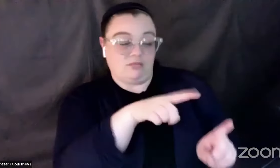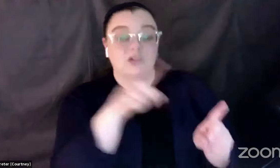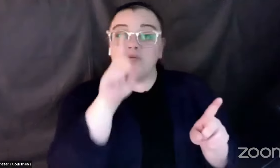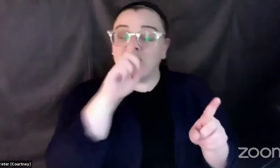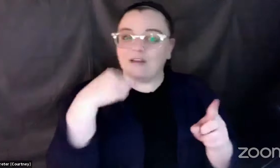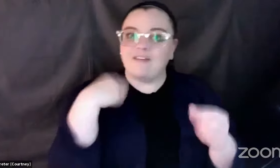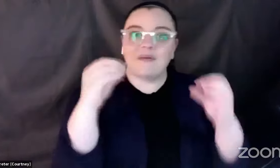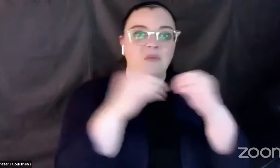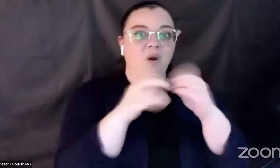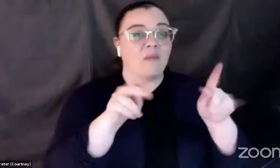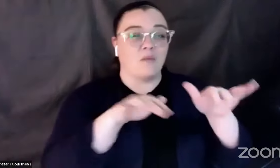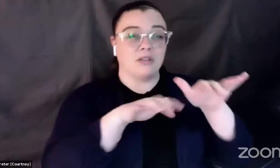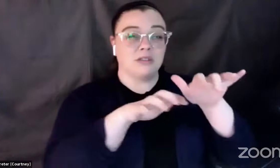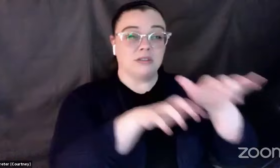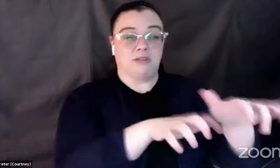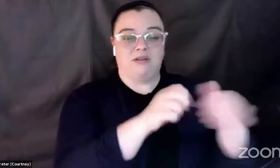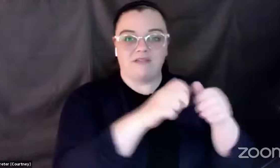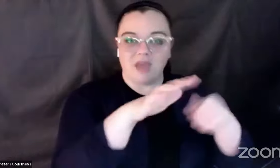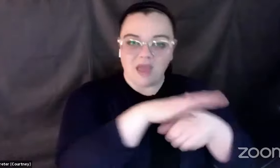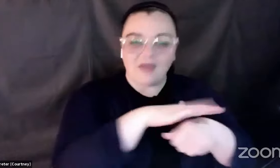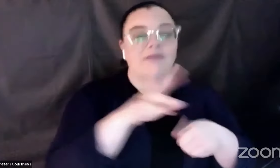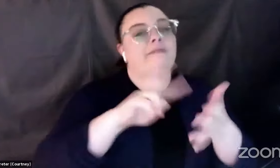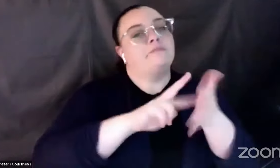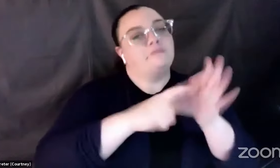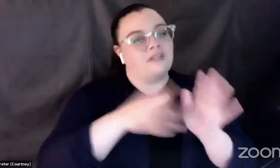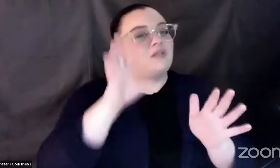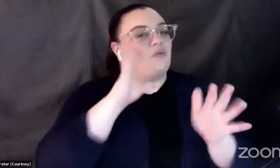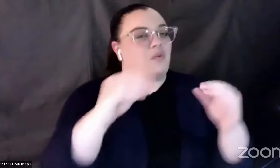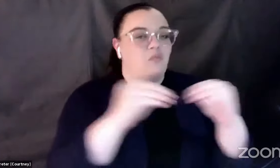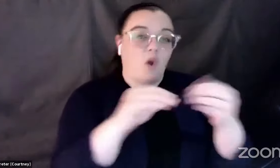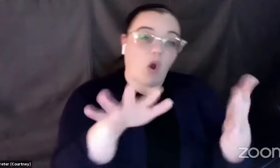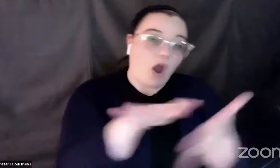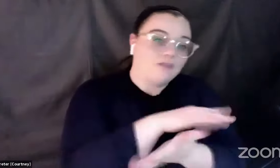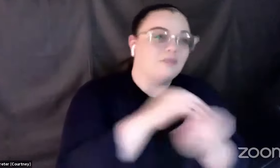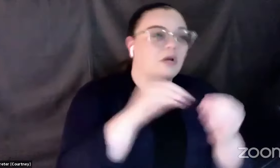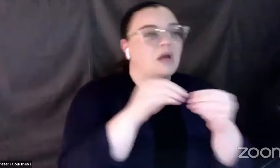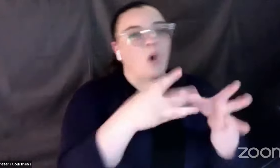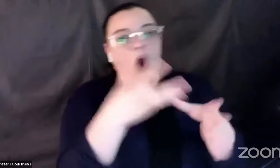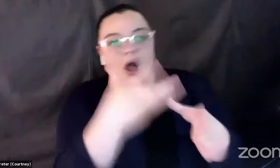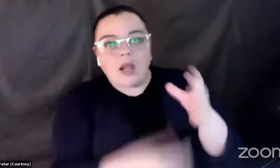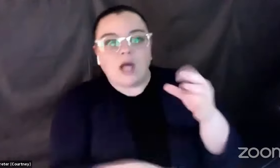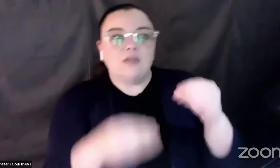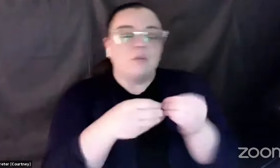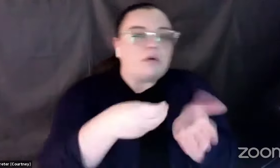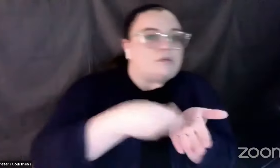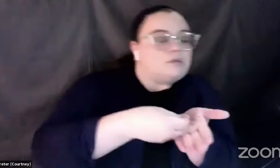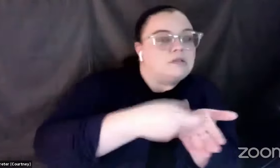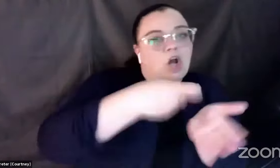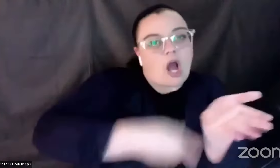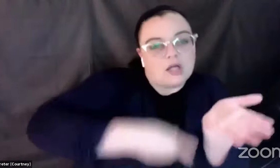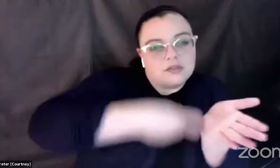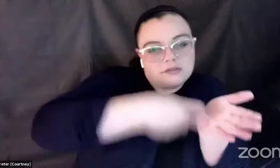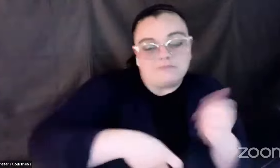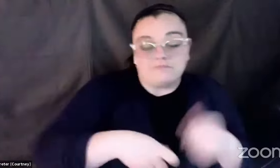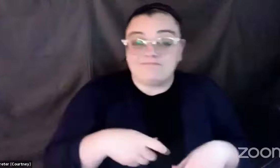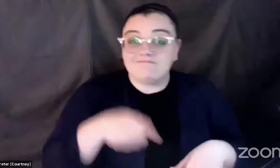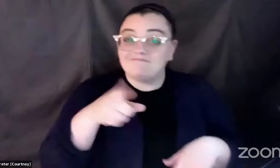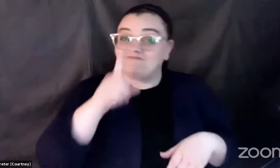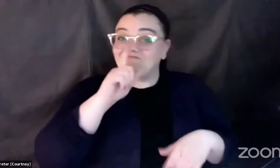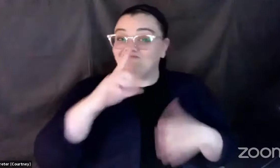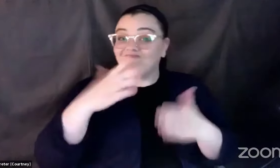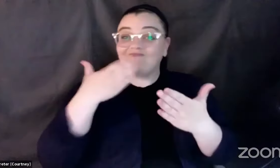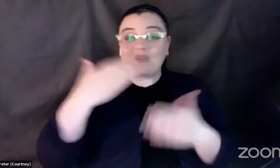you're going to have more loss, which is a great reason to be looking at the CERT